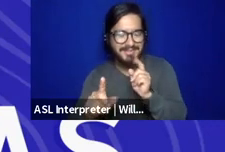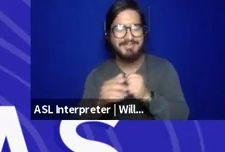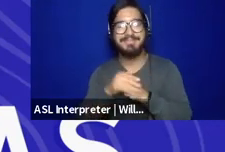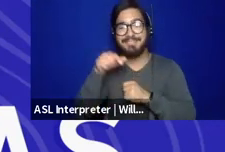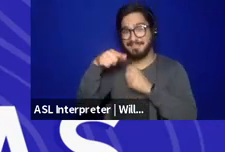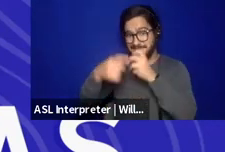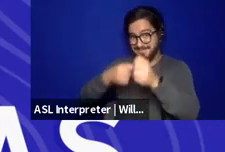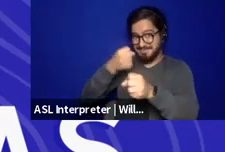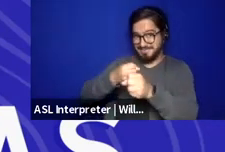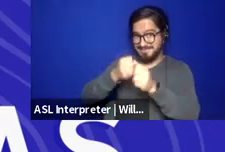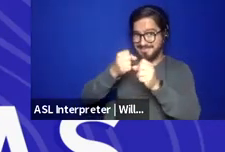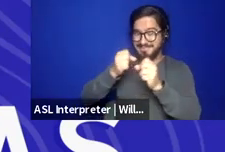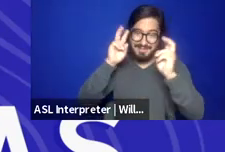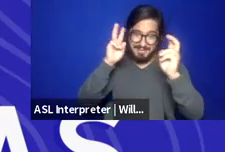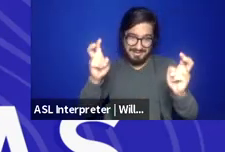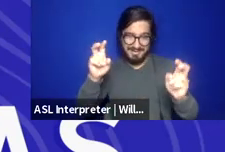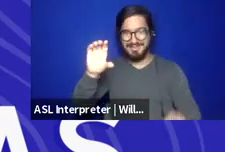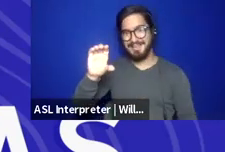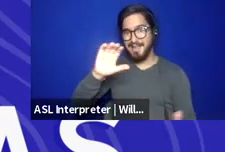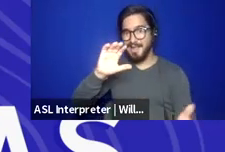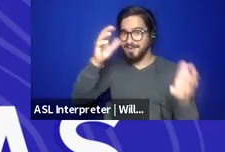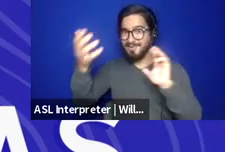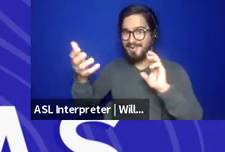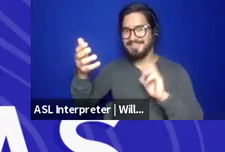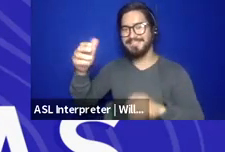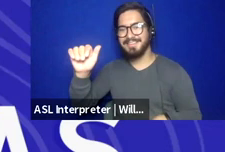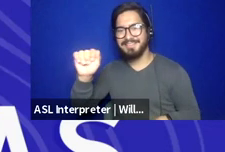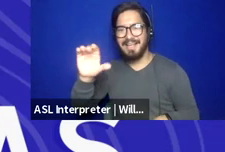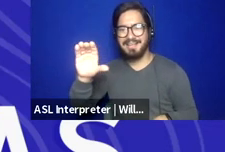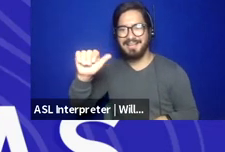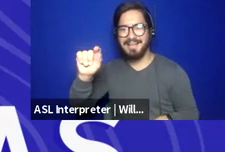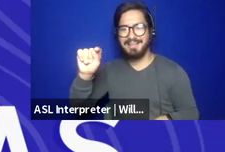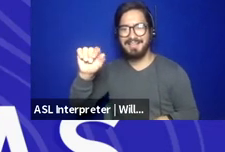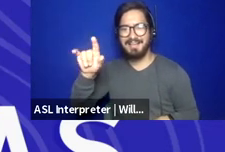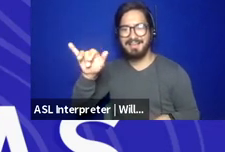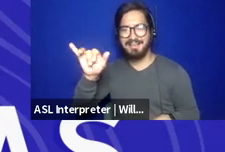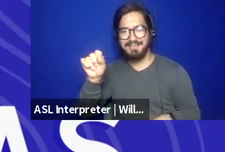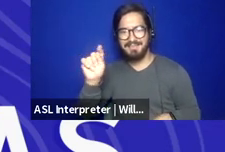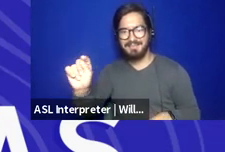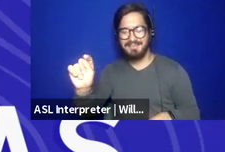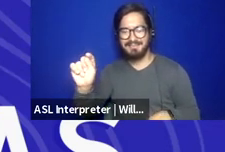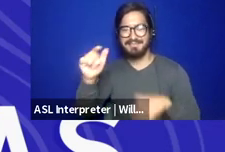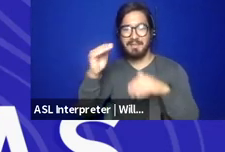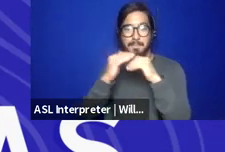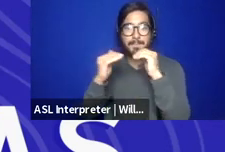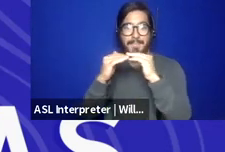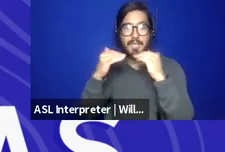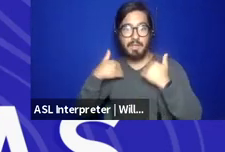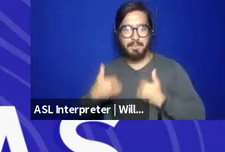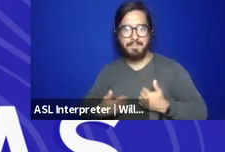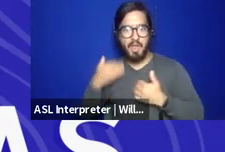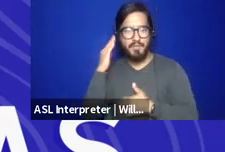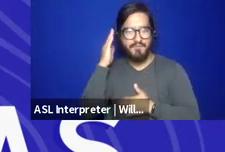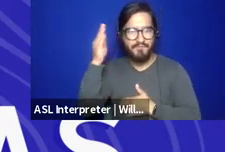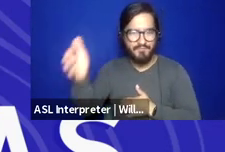is called crisis as catalyst building embodied futures. And really briefly, what I want to mention is that a incredibly